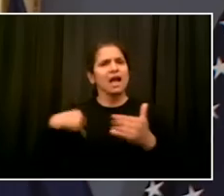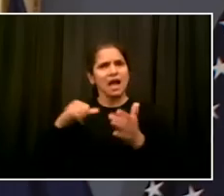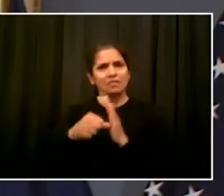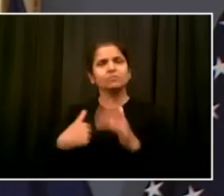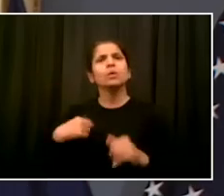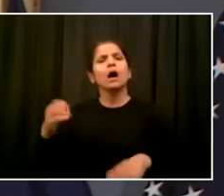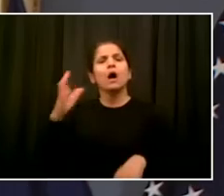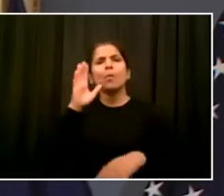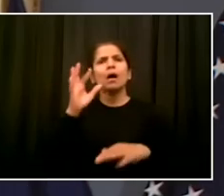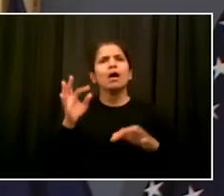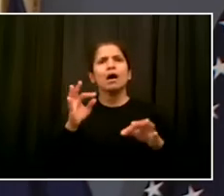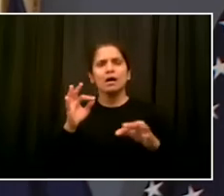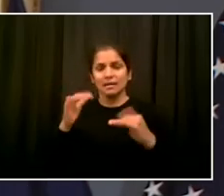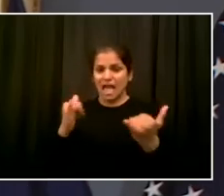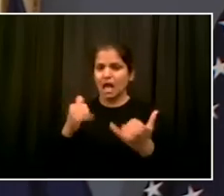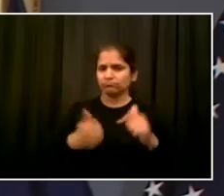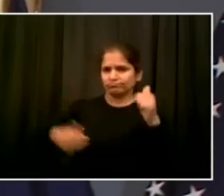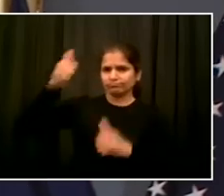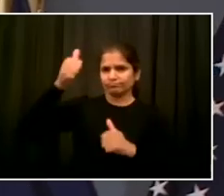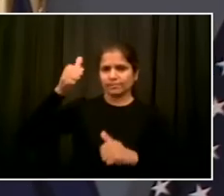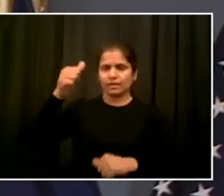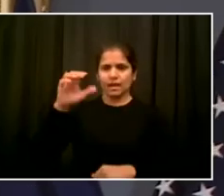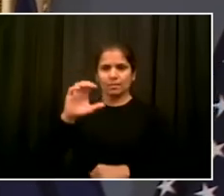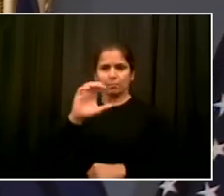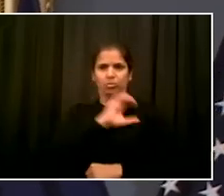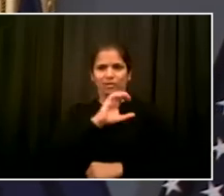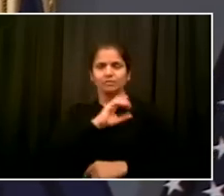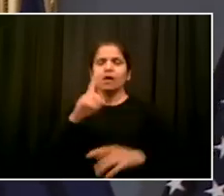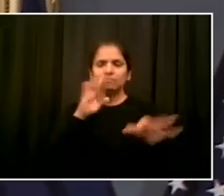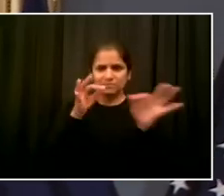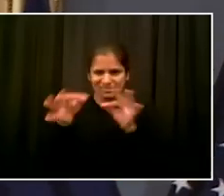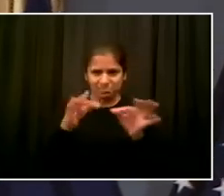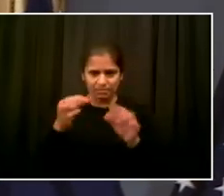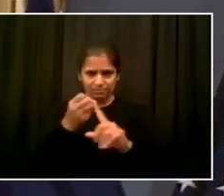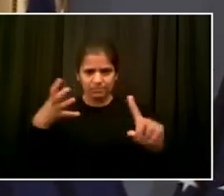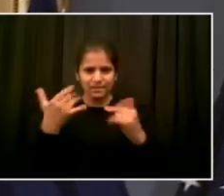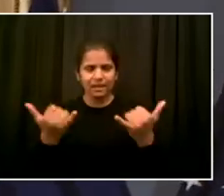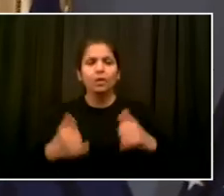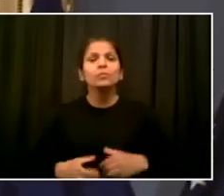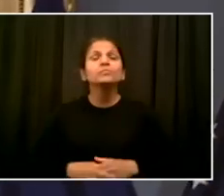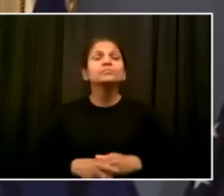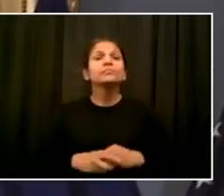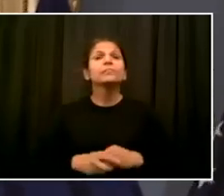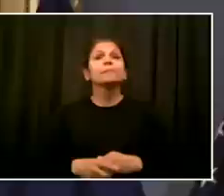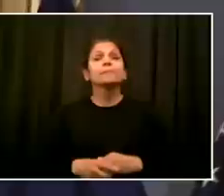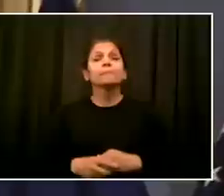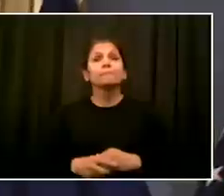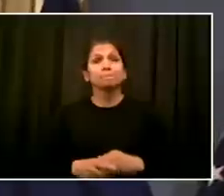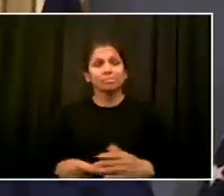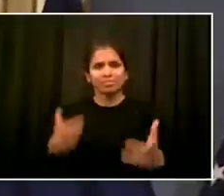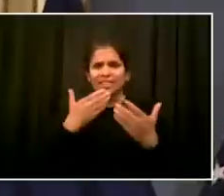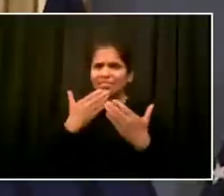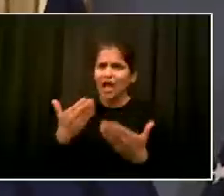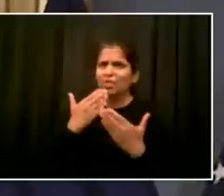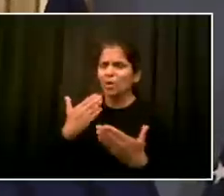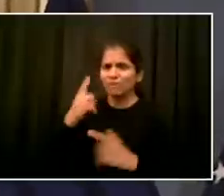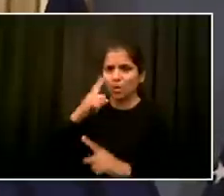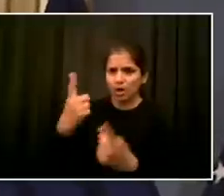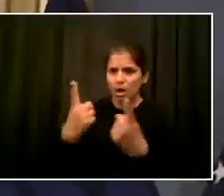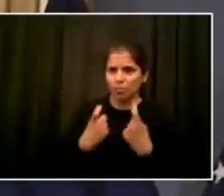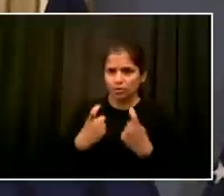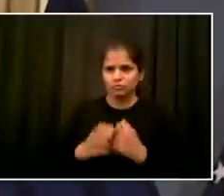Gloria, thank you for the question, and I think the mayor hit initially what I was going to say. We could talk about six and a half years.